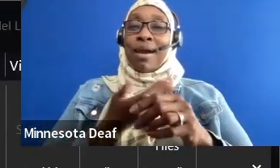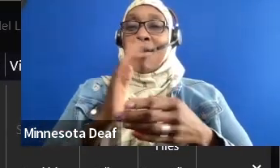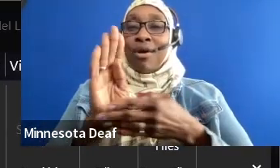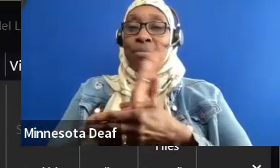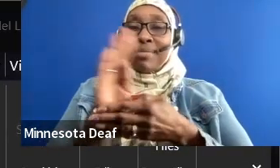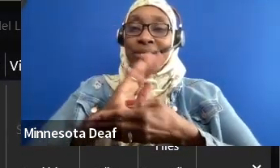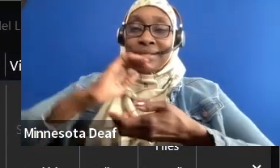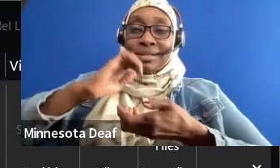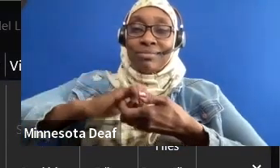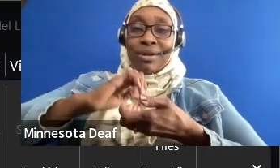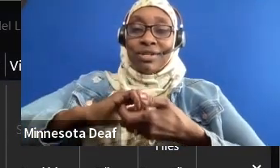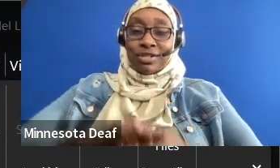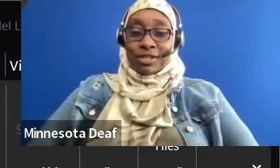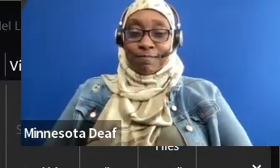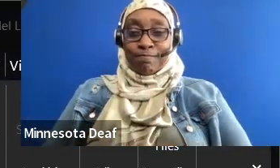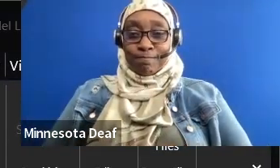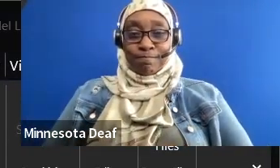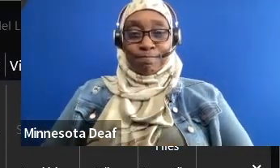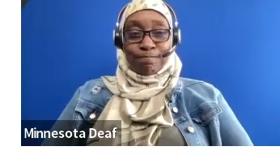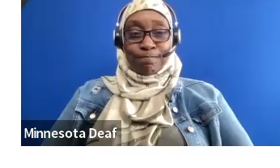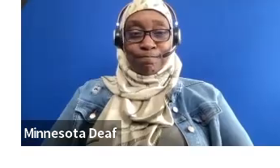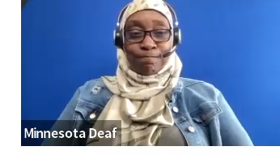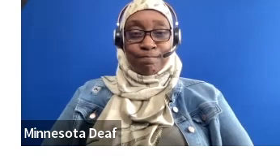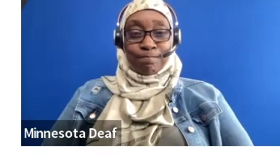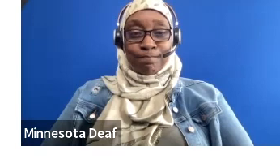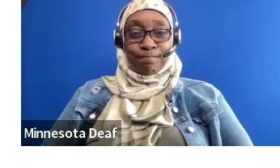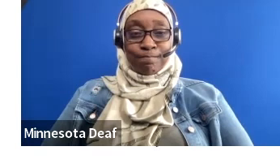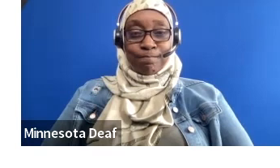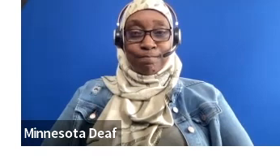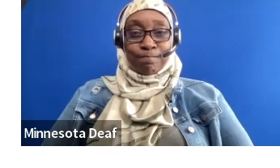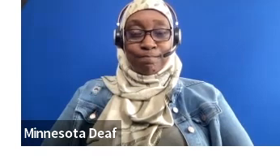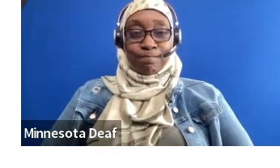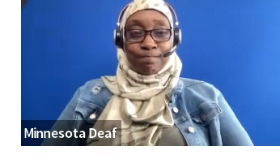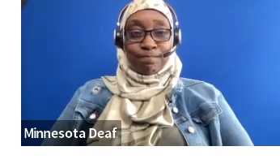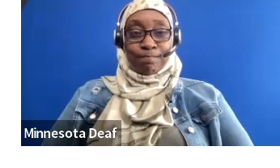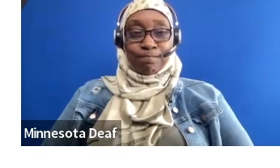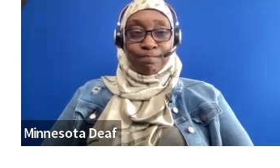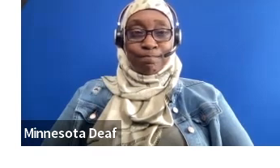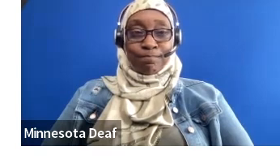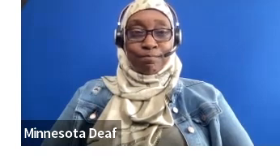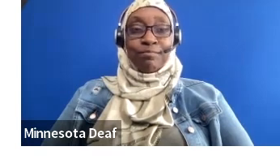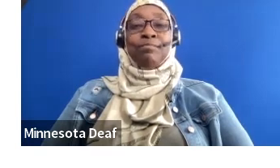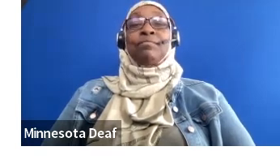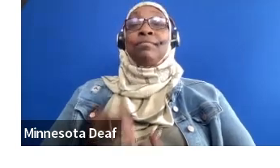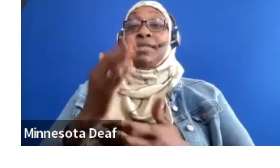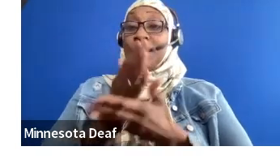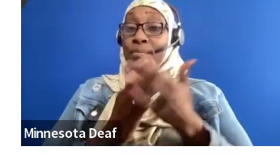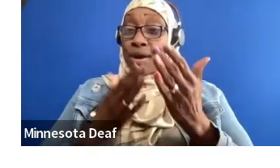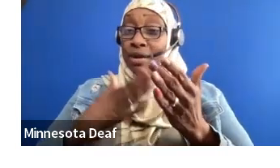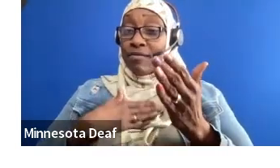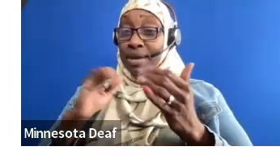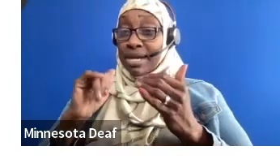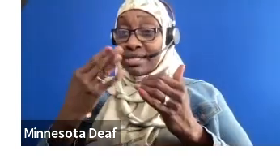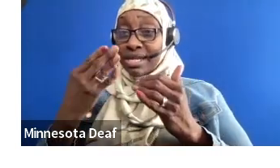Give one moment. There we go. All right. So yeah, so part of my job in that is inviting